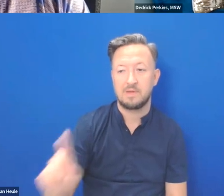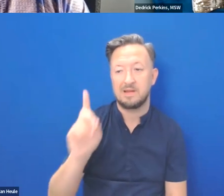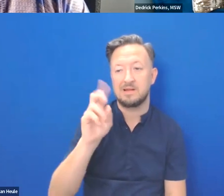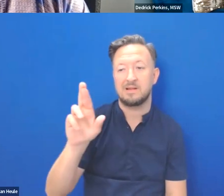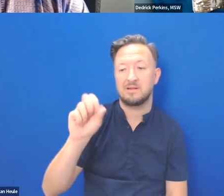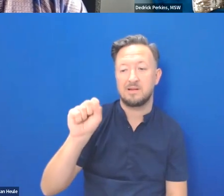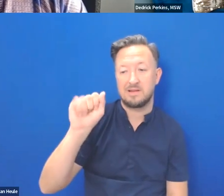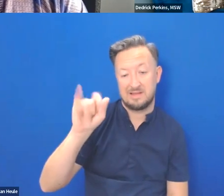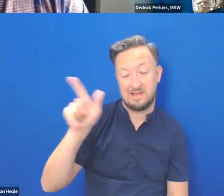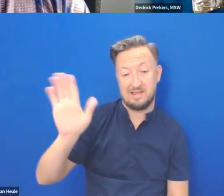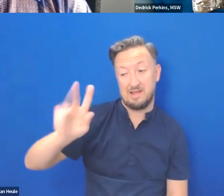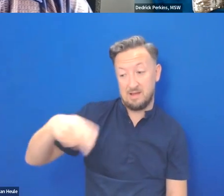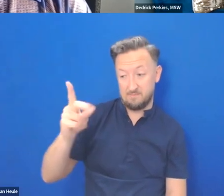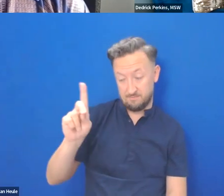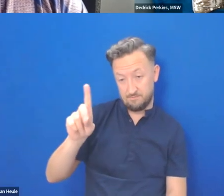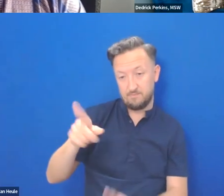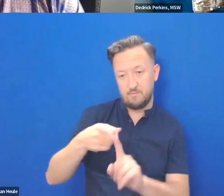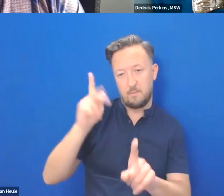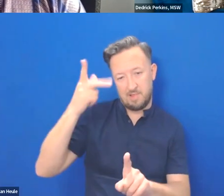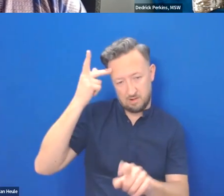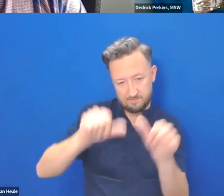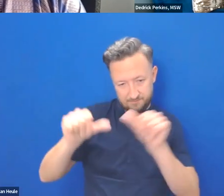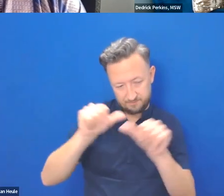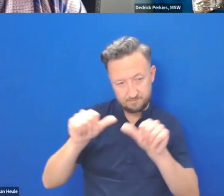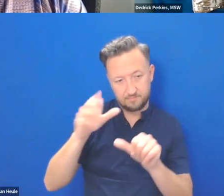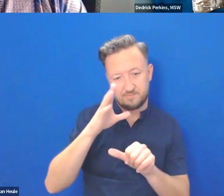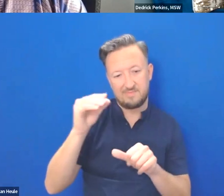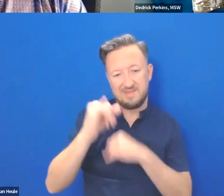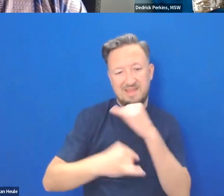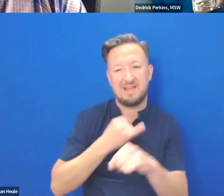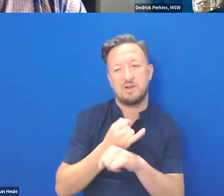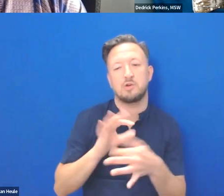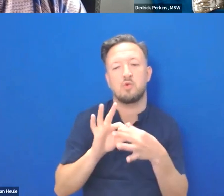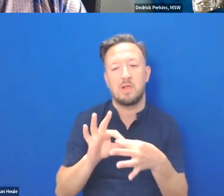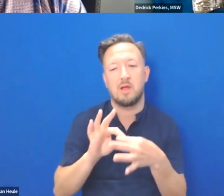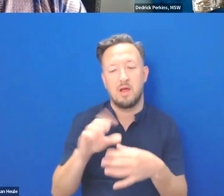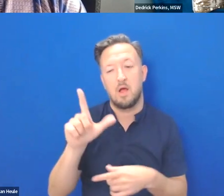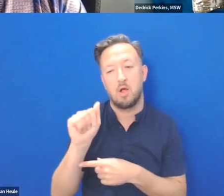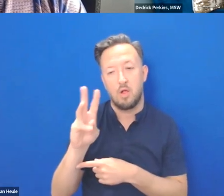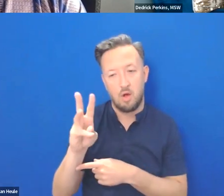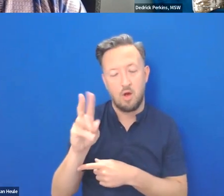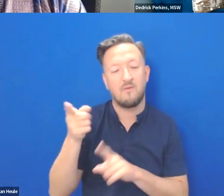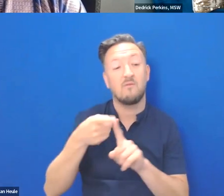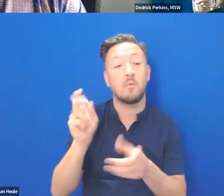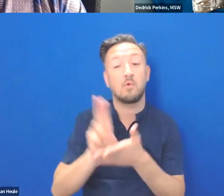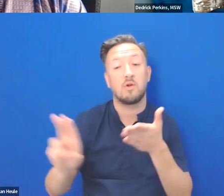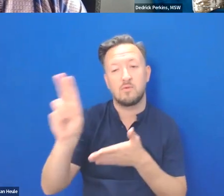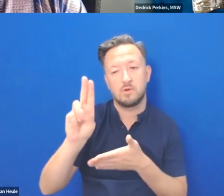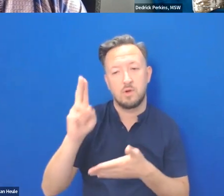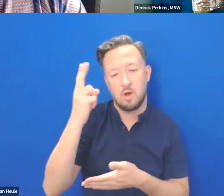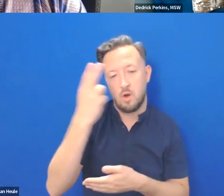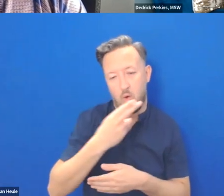and MA degrees in political science specializing in international relations and law from the University of Hawaii, Manoa.